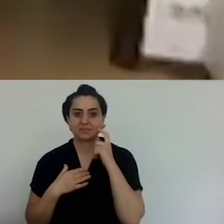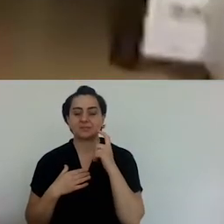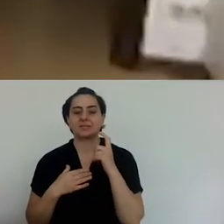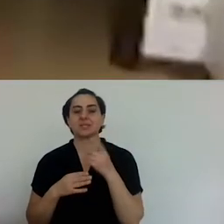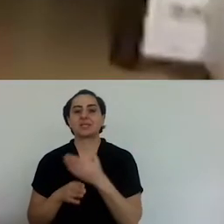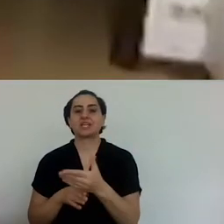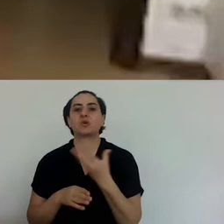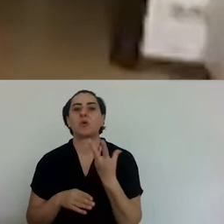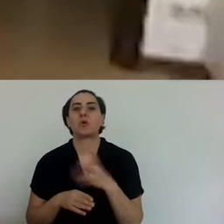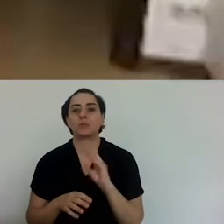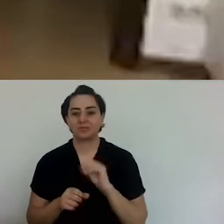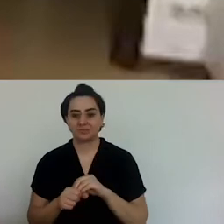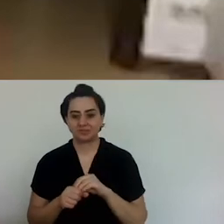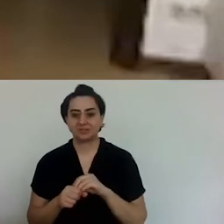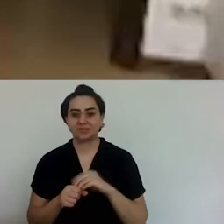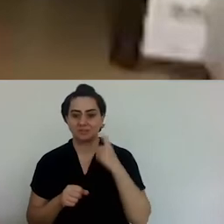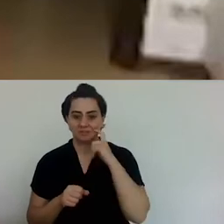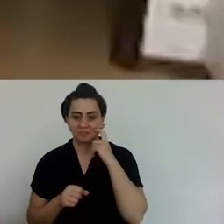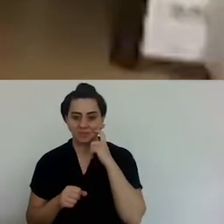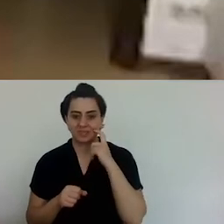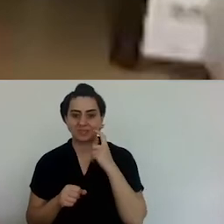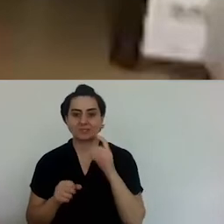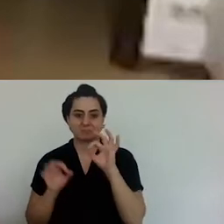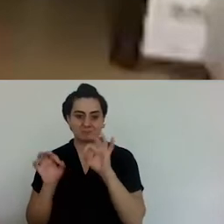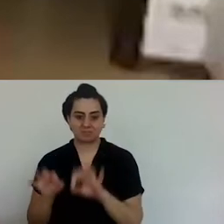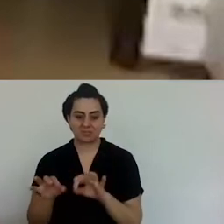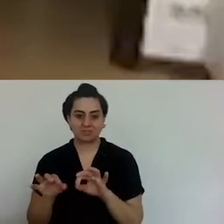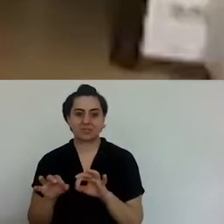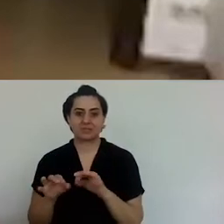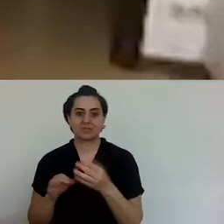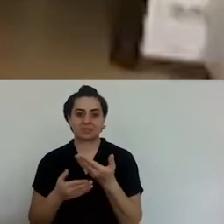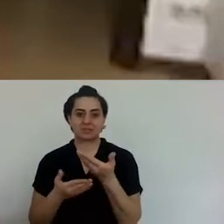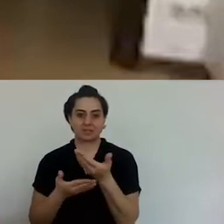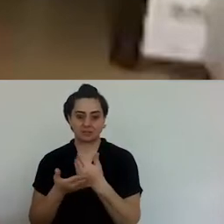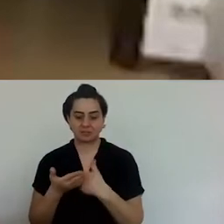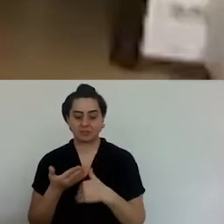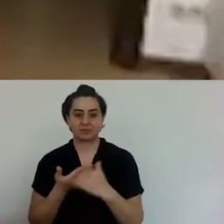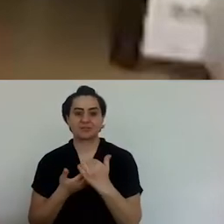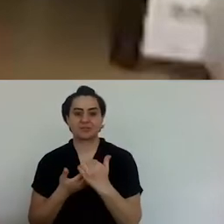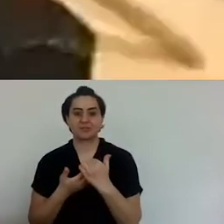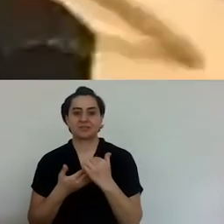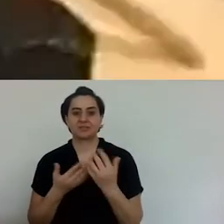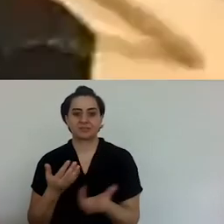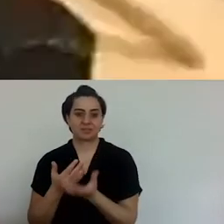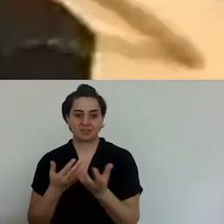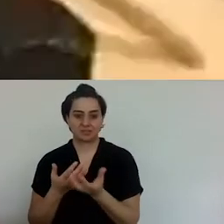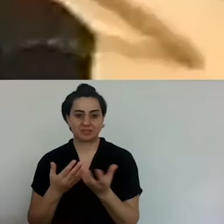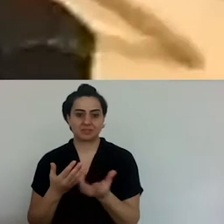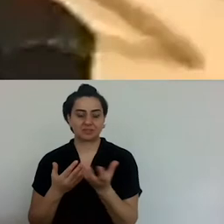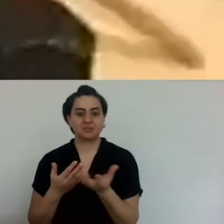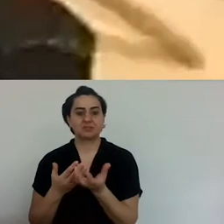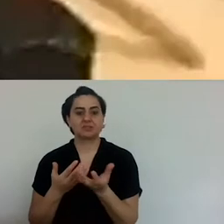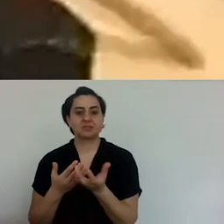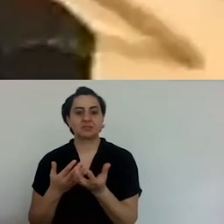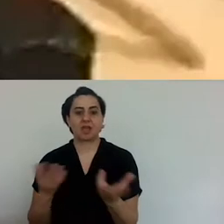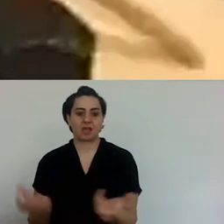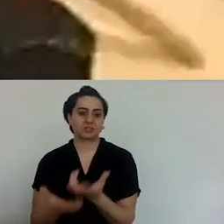Well, in order to not cause any delay, I started with the potatoes. I will boil them